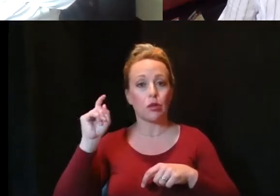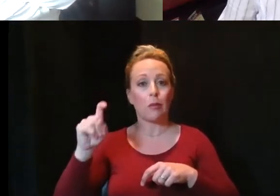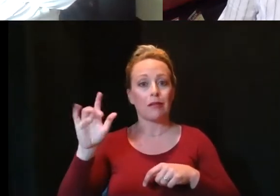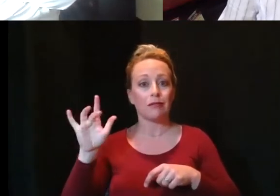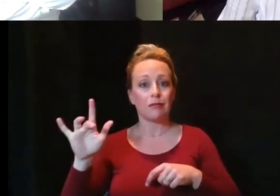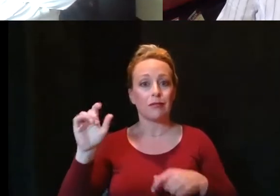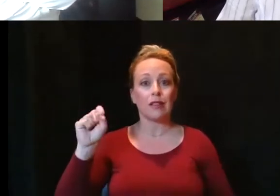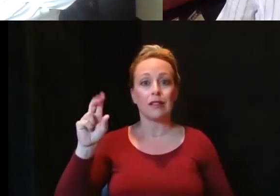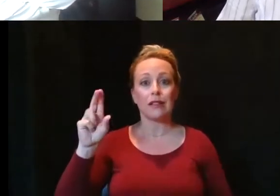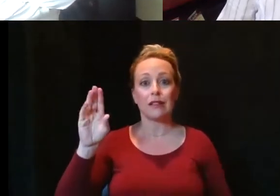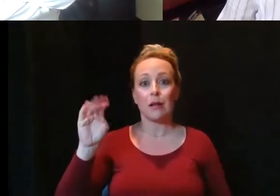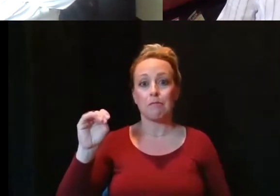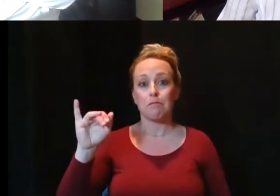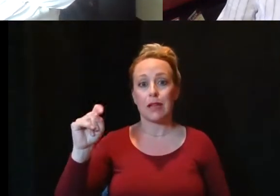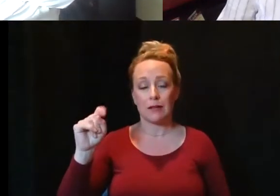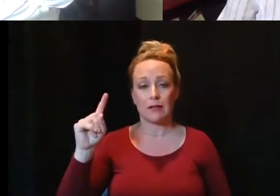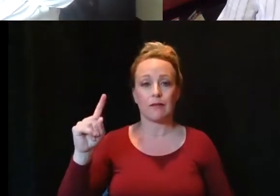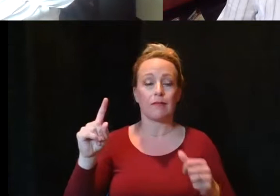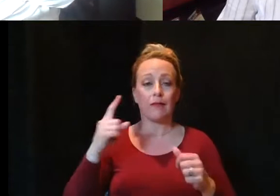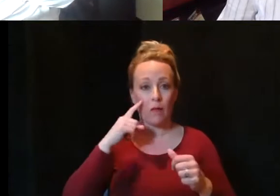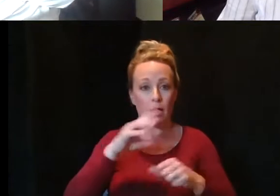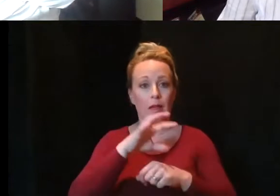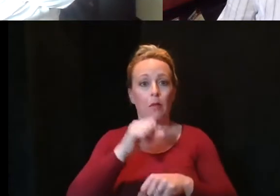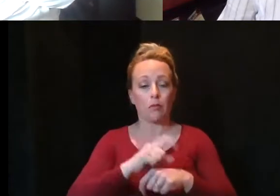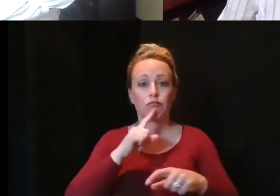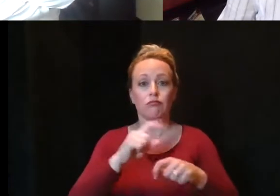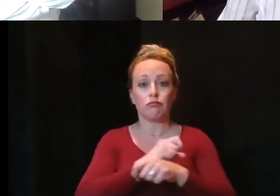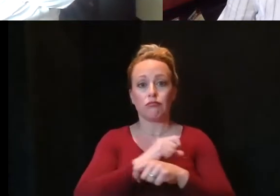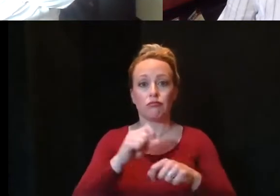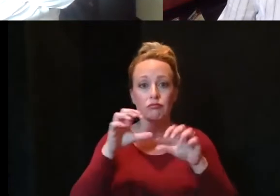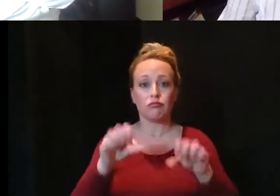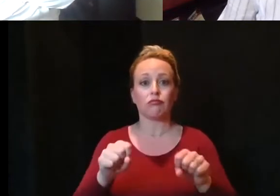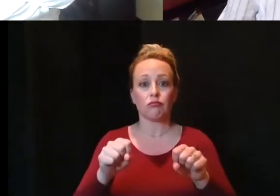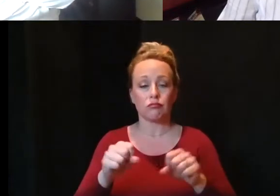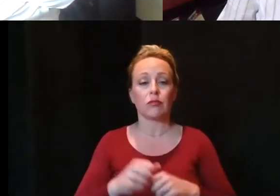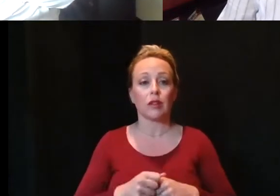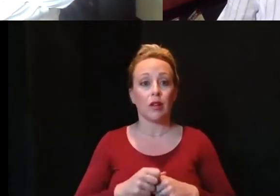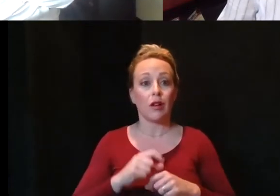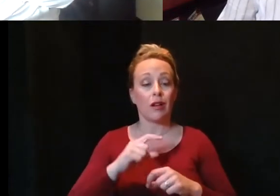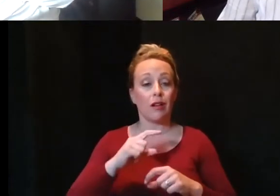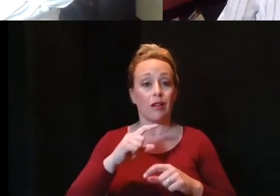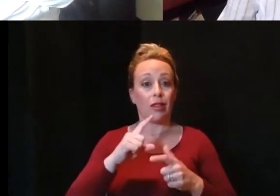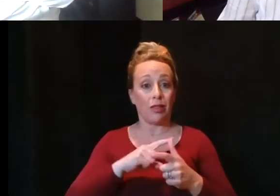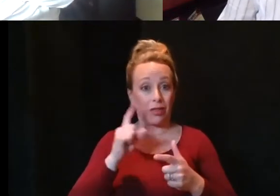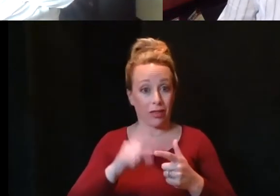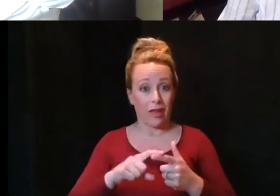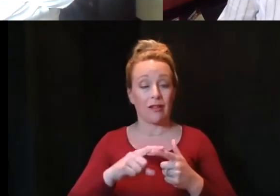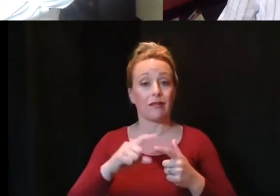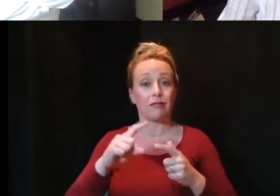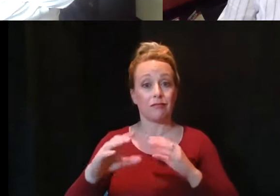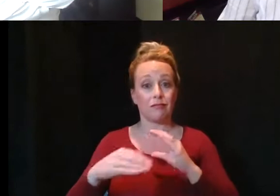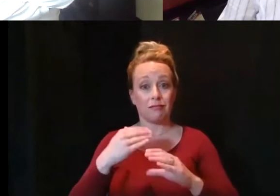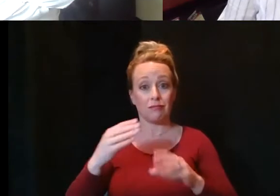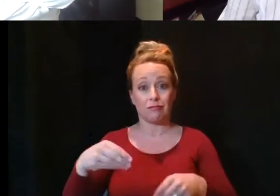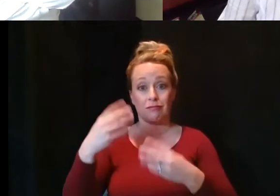button. You will know you have made an appointment when you receive that QR code. You also must make an appointment the